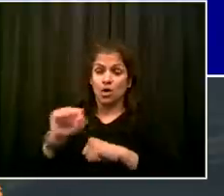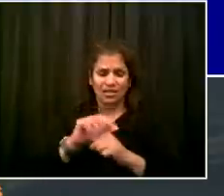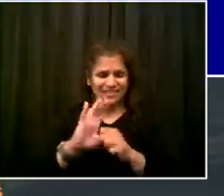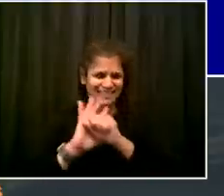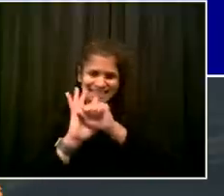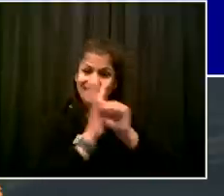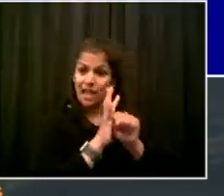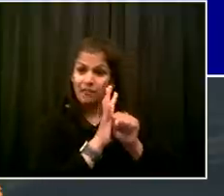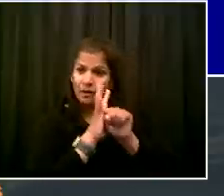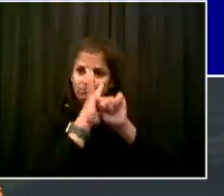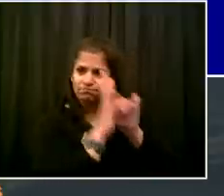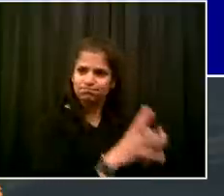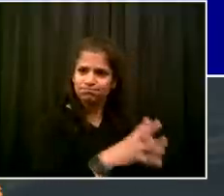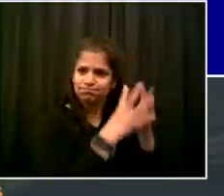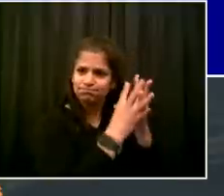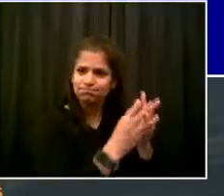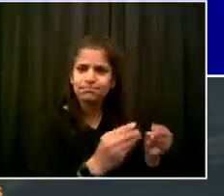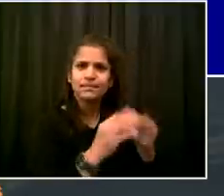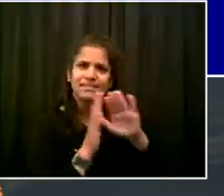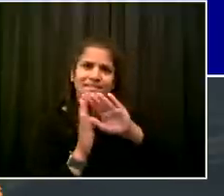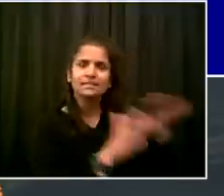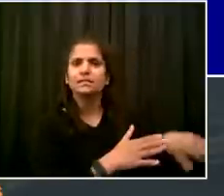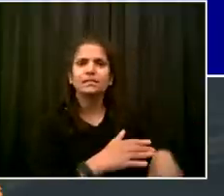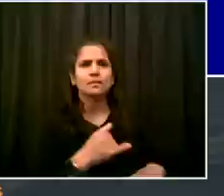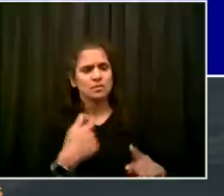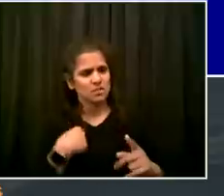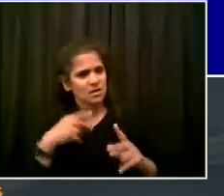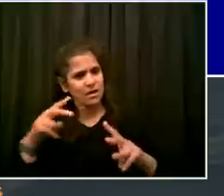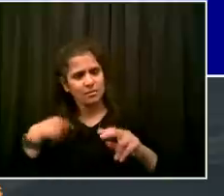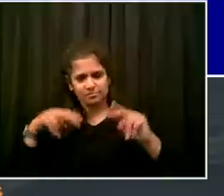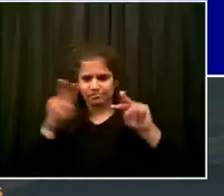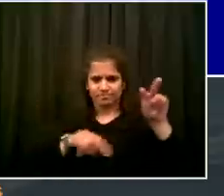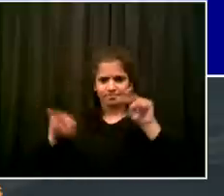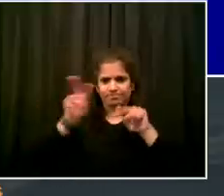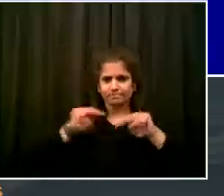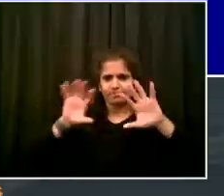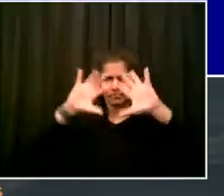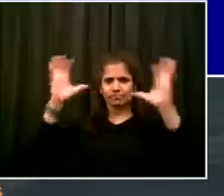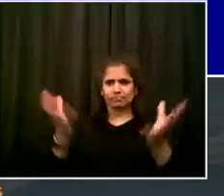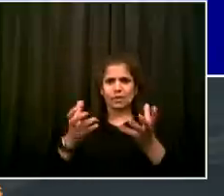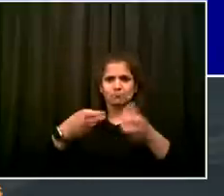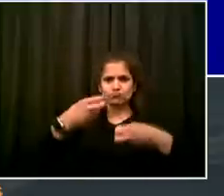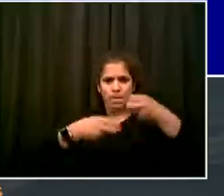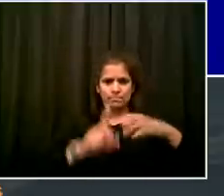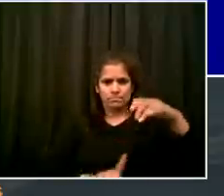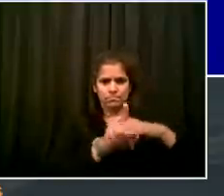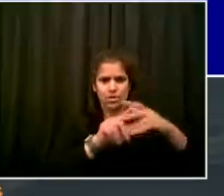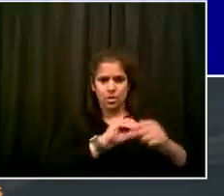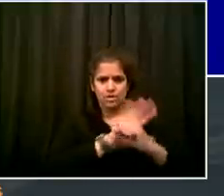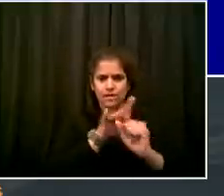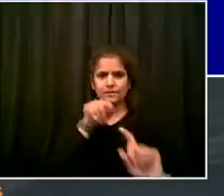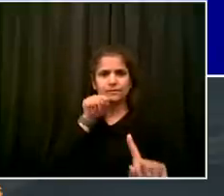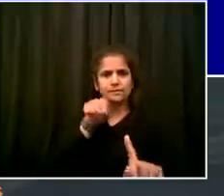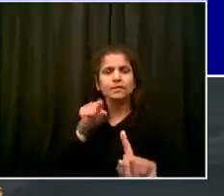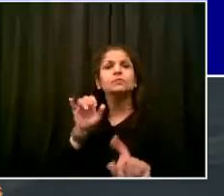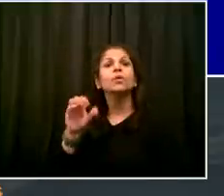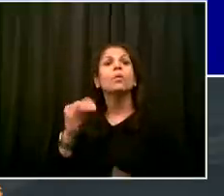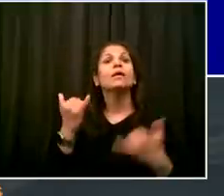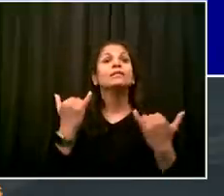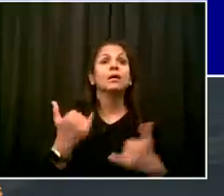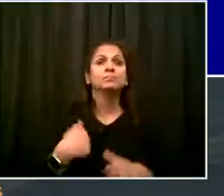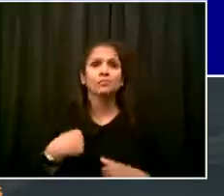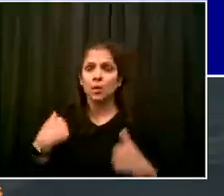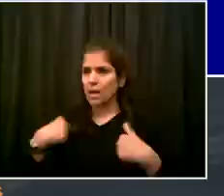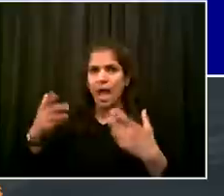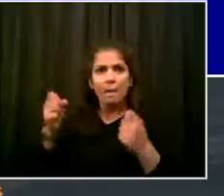But that means we're going to take some steps towards getting back to normal. We'll do it carefully. We'll do it cautiously. But we're still starting to take some